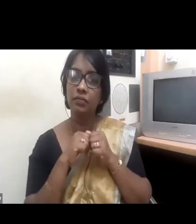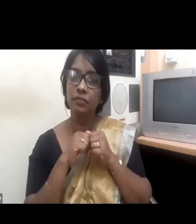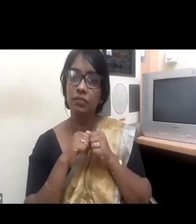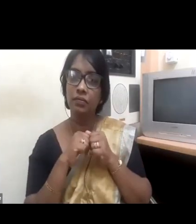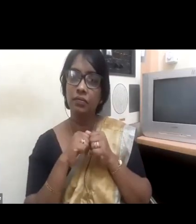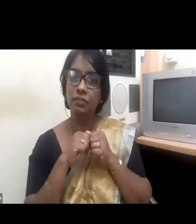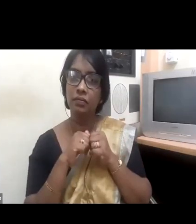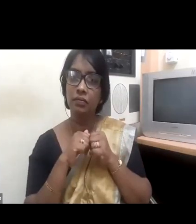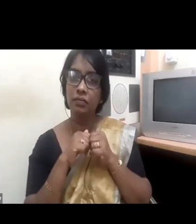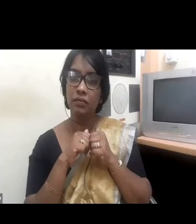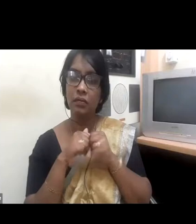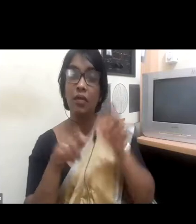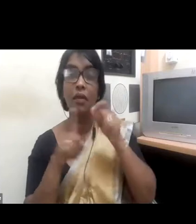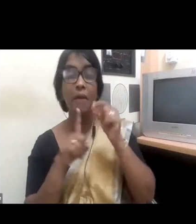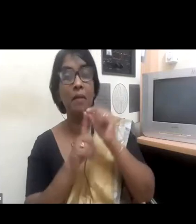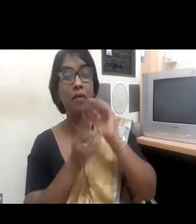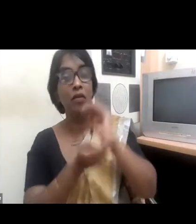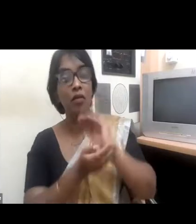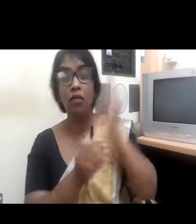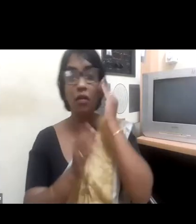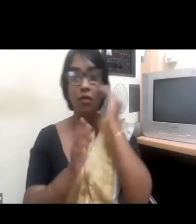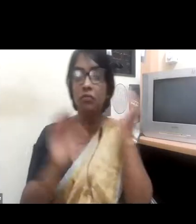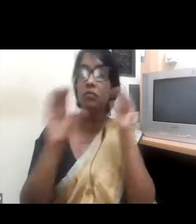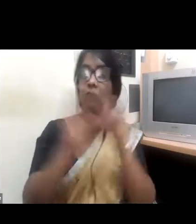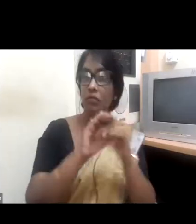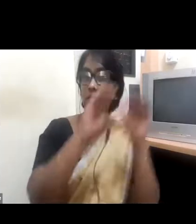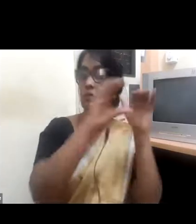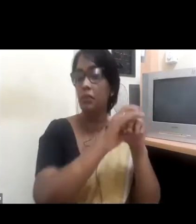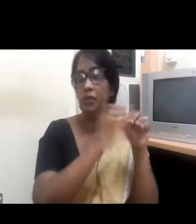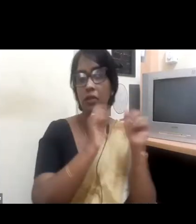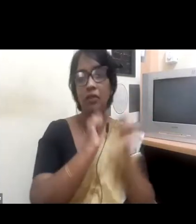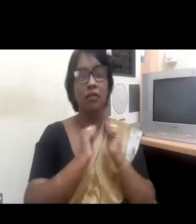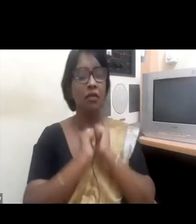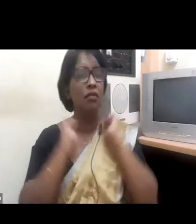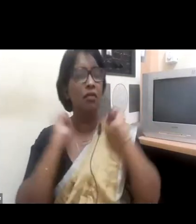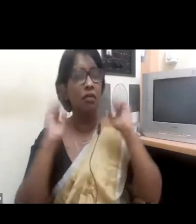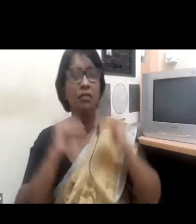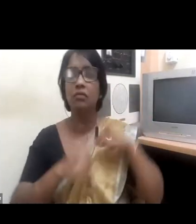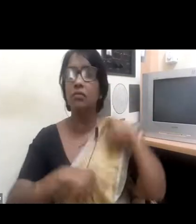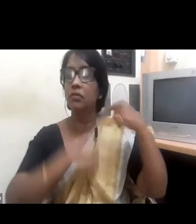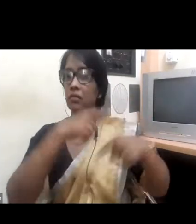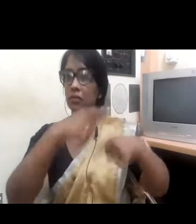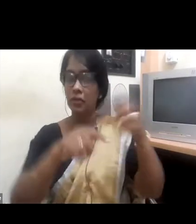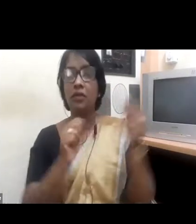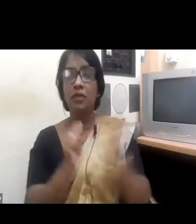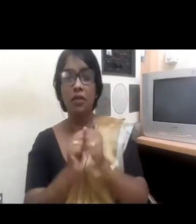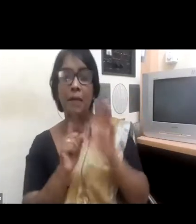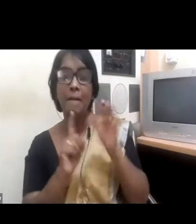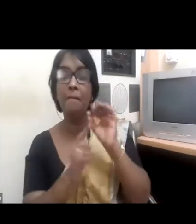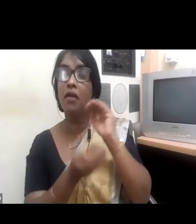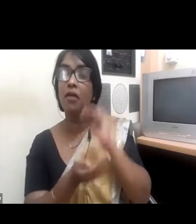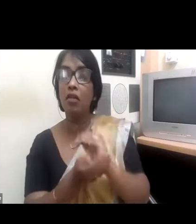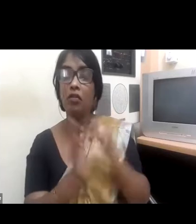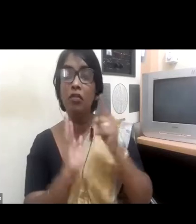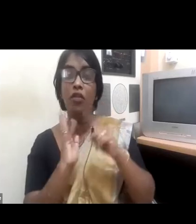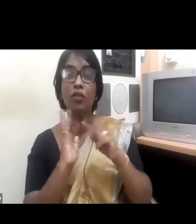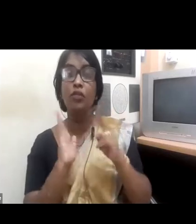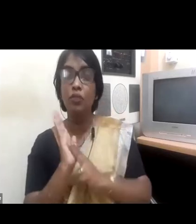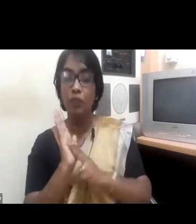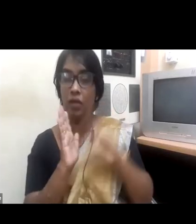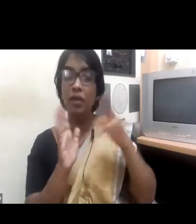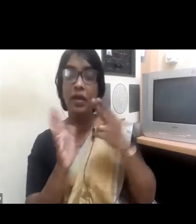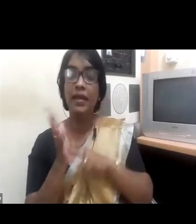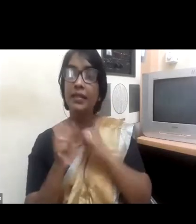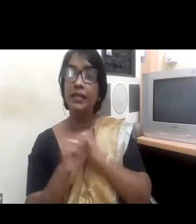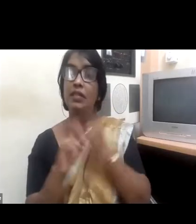as well as the public sector, you know, the UN, non-governmental sectors, and the population in general. So as